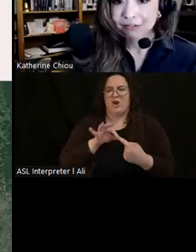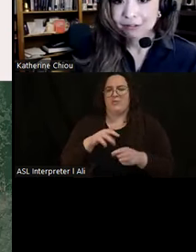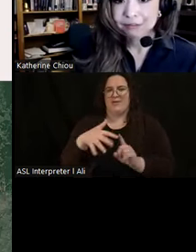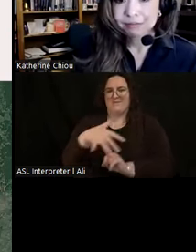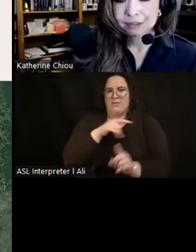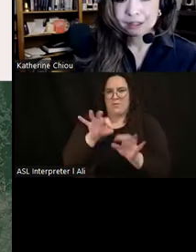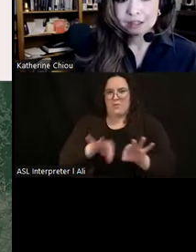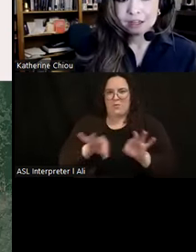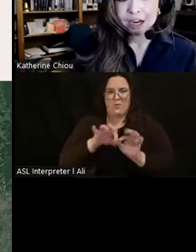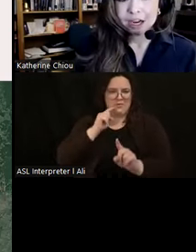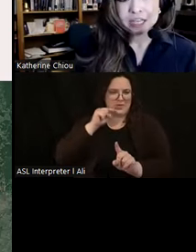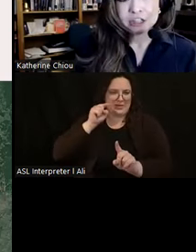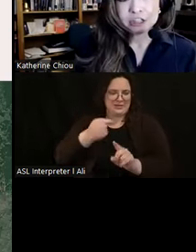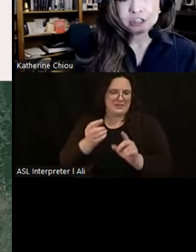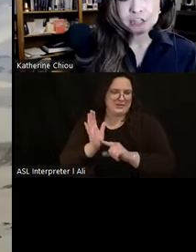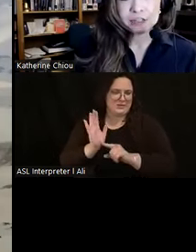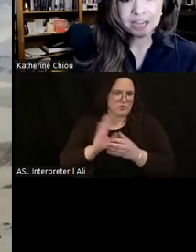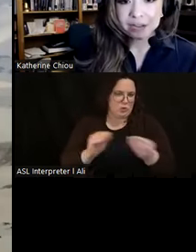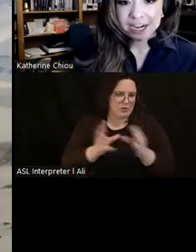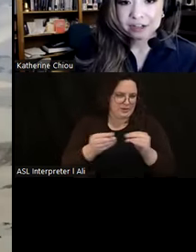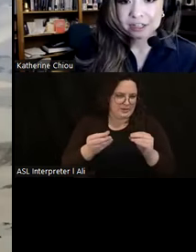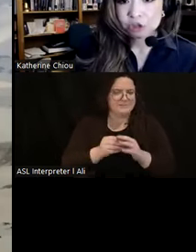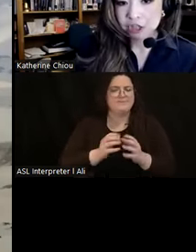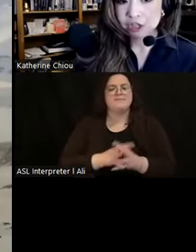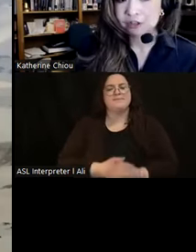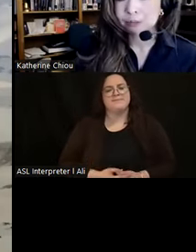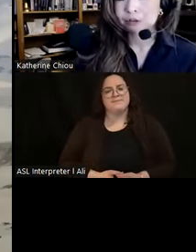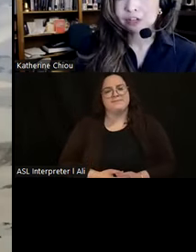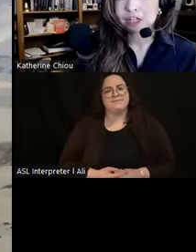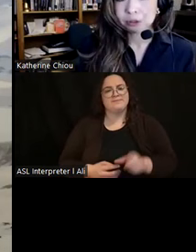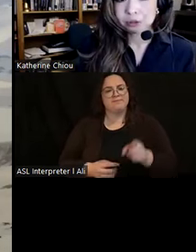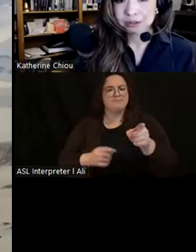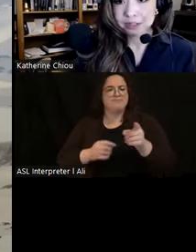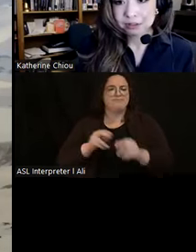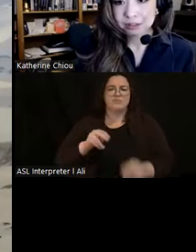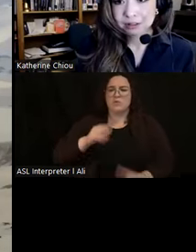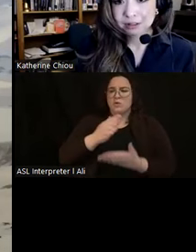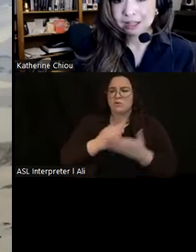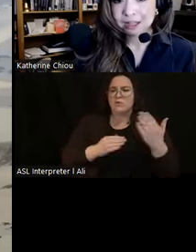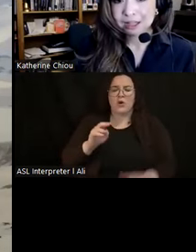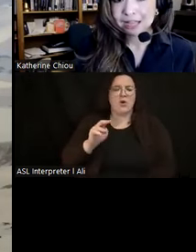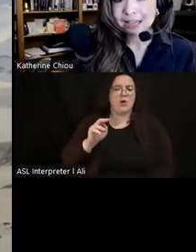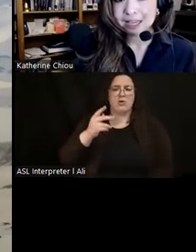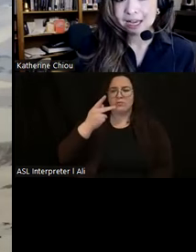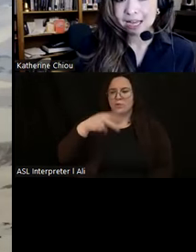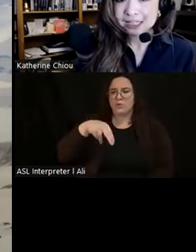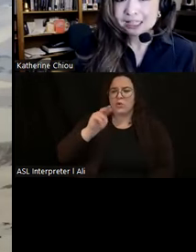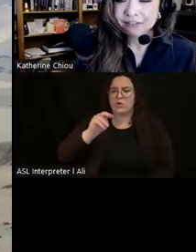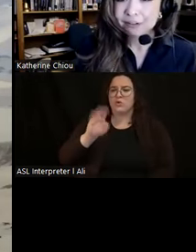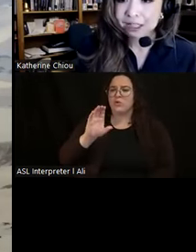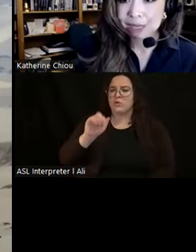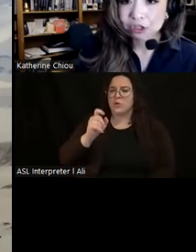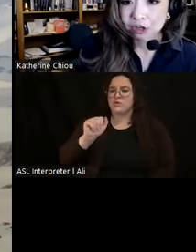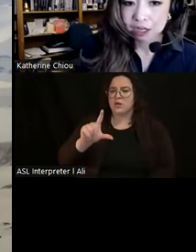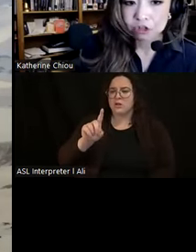narrative. Our attention shifts to the narrow arid stretch of the Peruvian coastal desert, a land that I think is